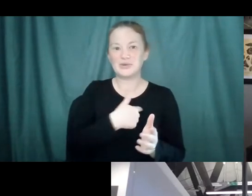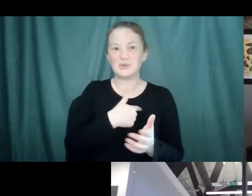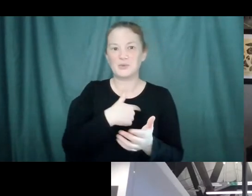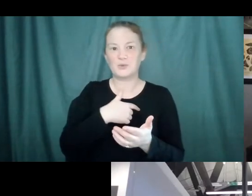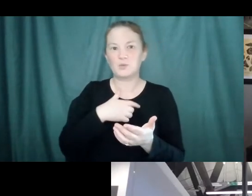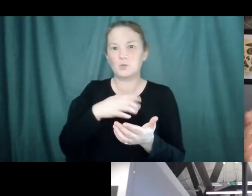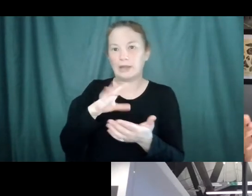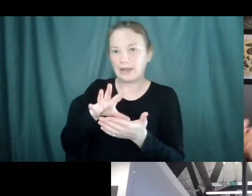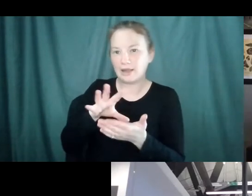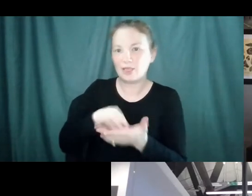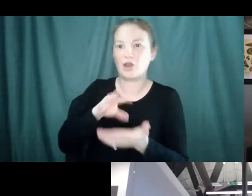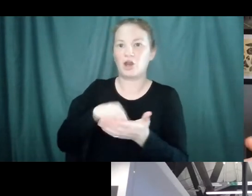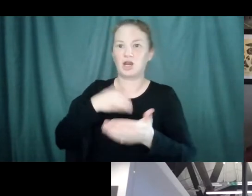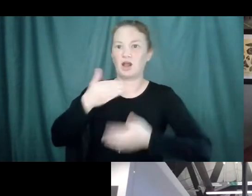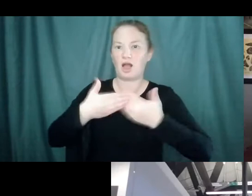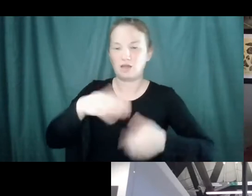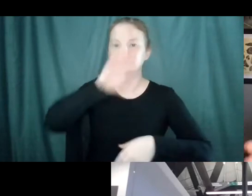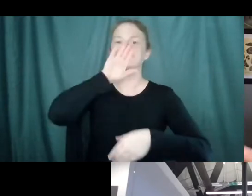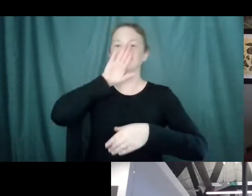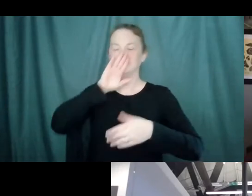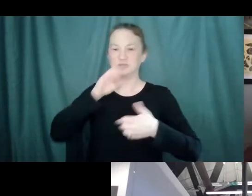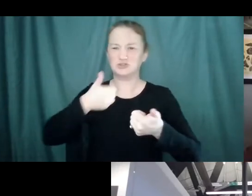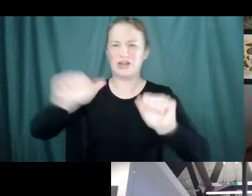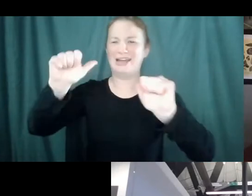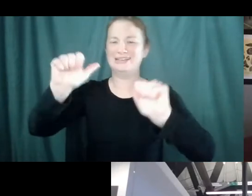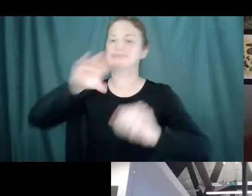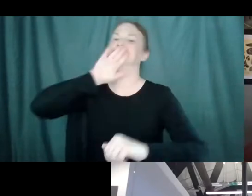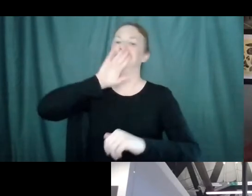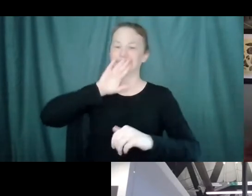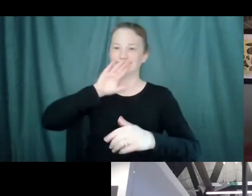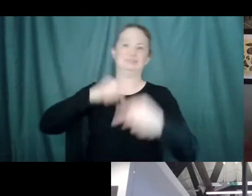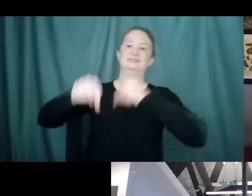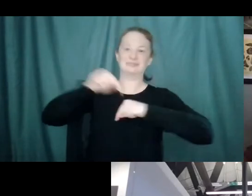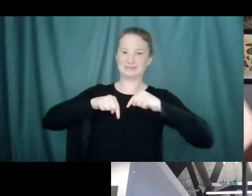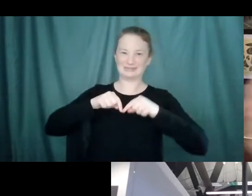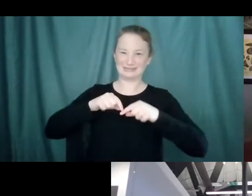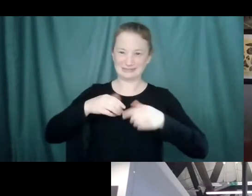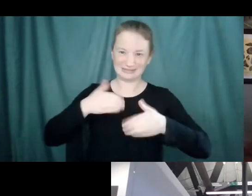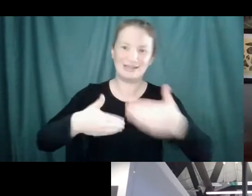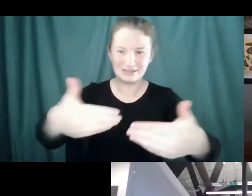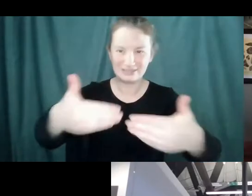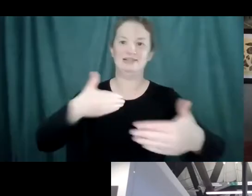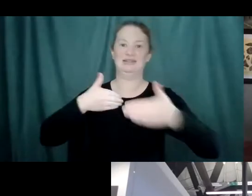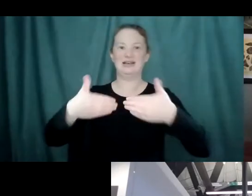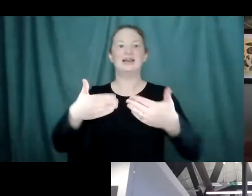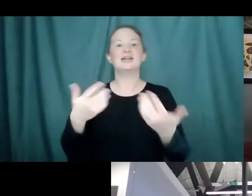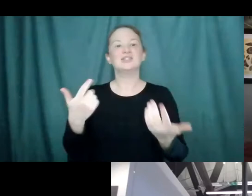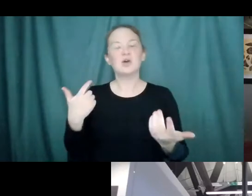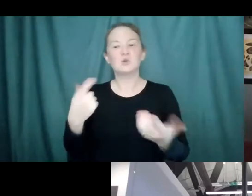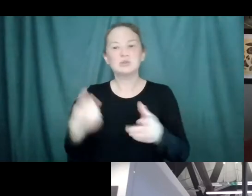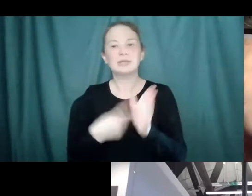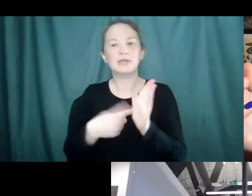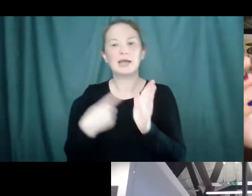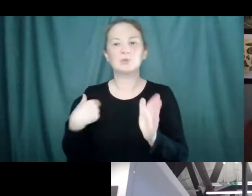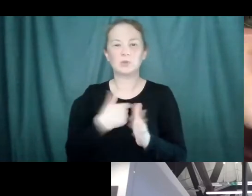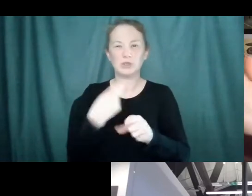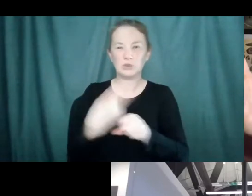out. Like when a scientist is developing a new vaccine, what they're looking at over time is how much antibody is floating against